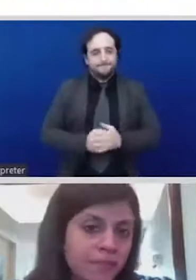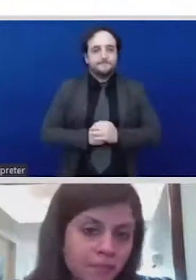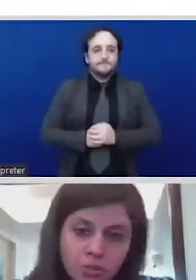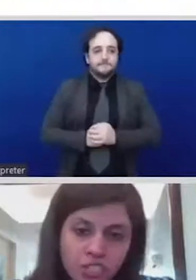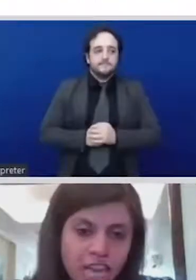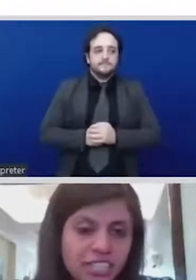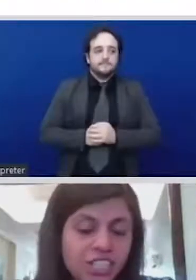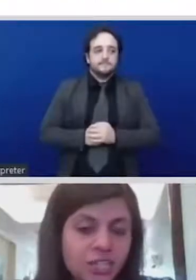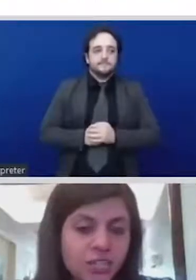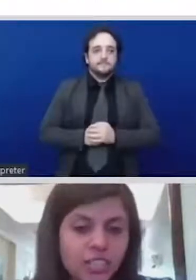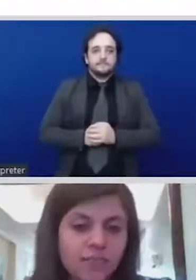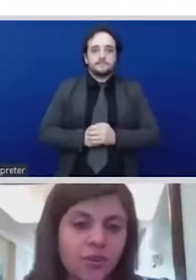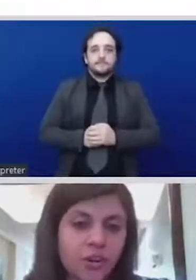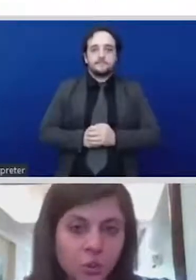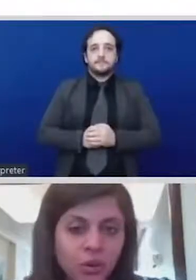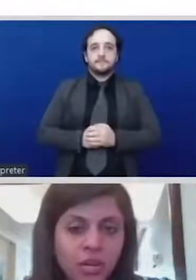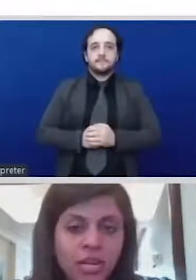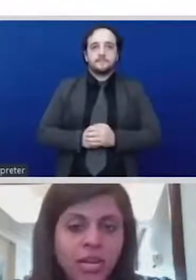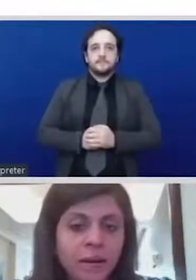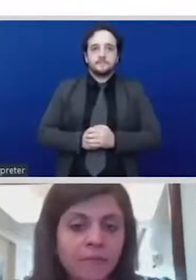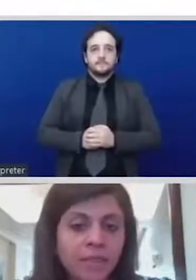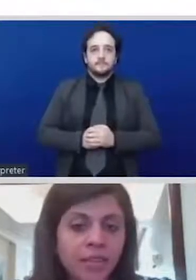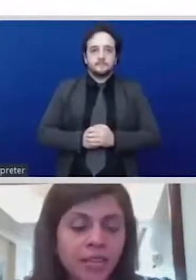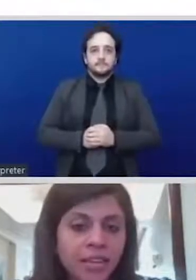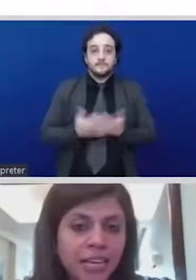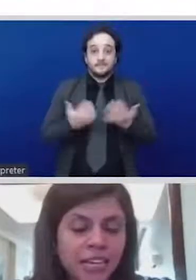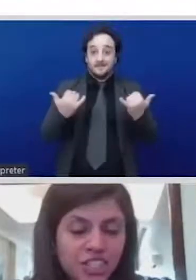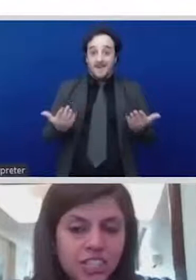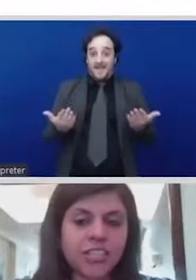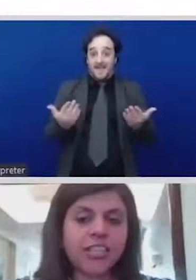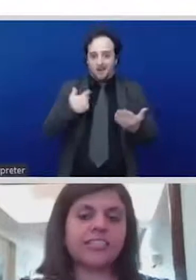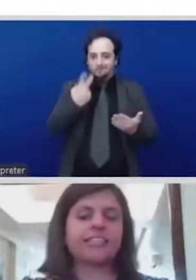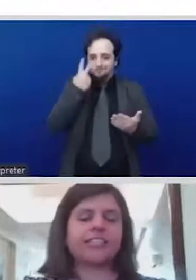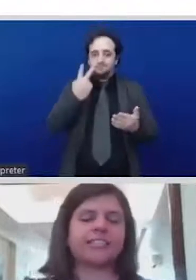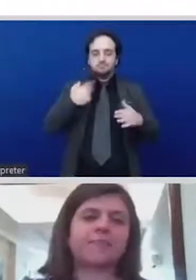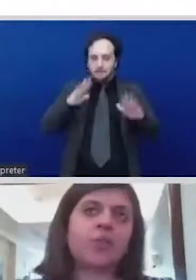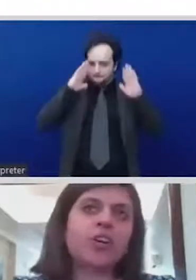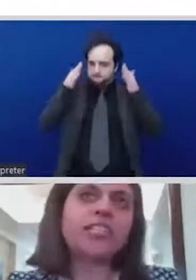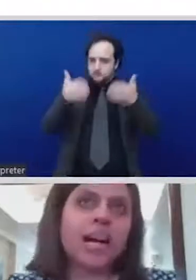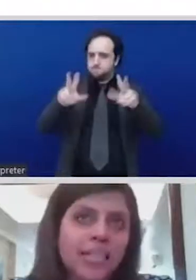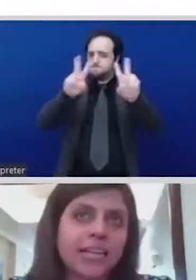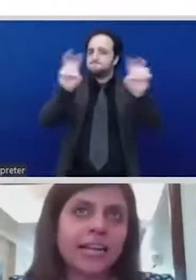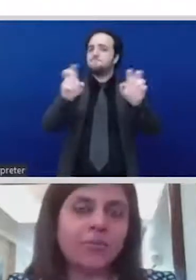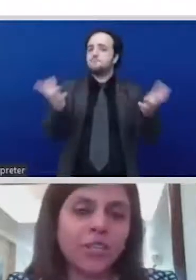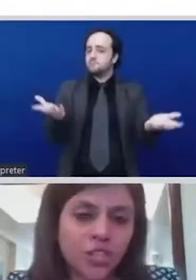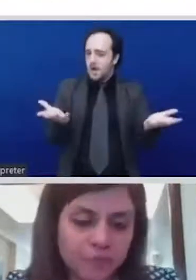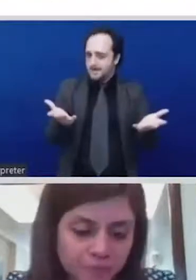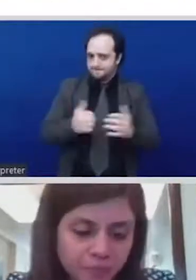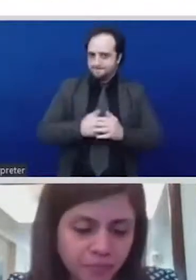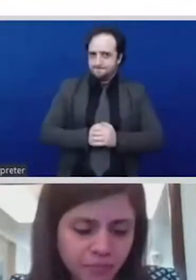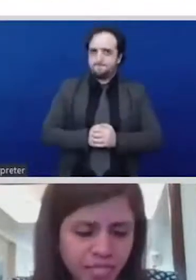to the challenges which are there we all know it just it's what is startling and which